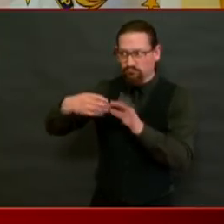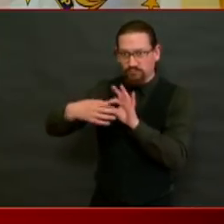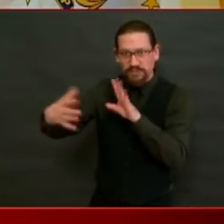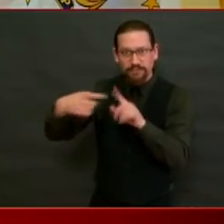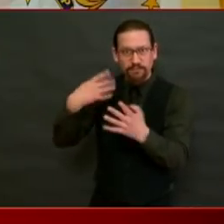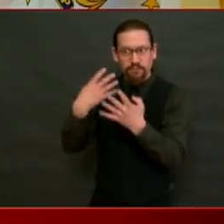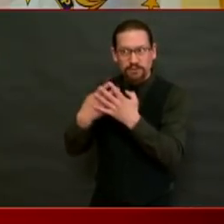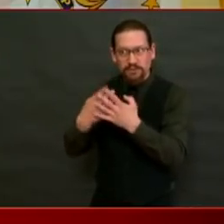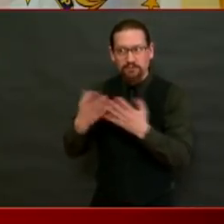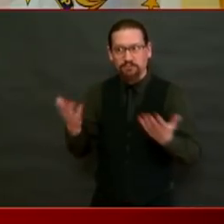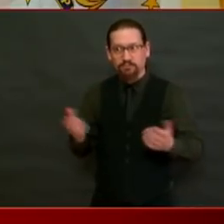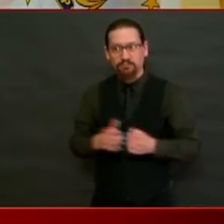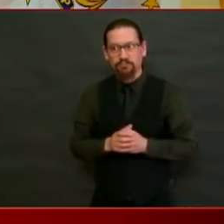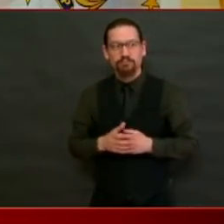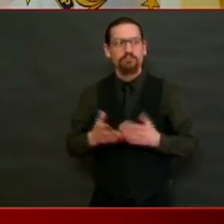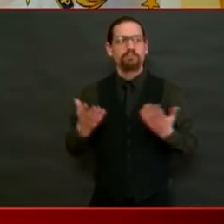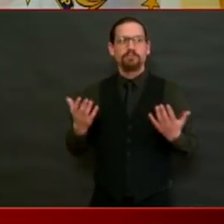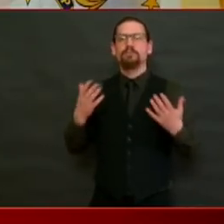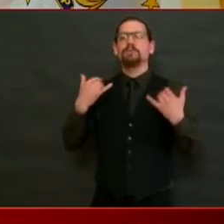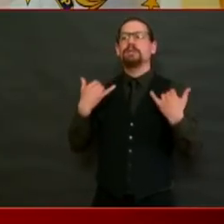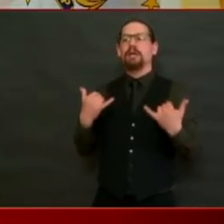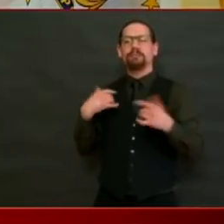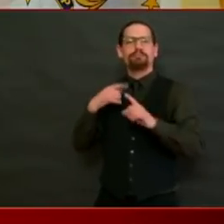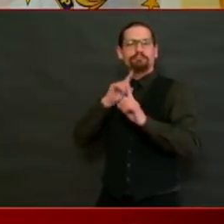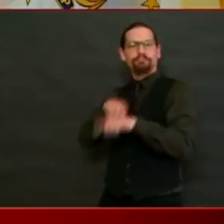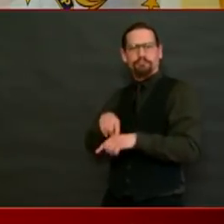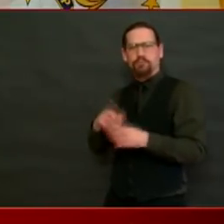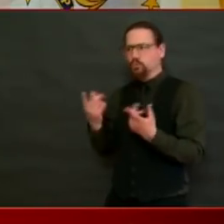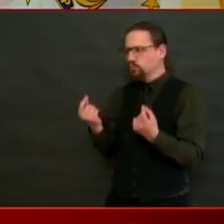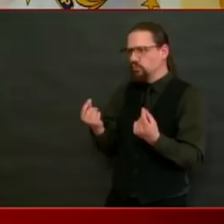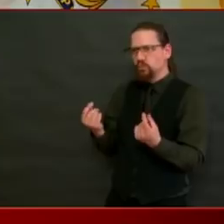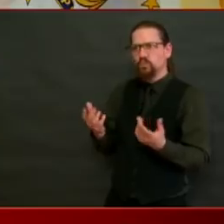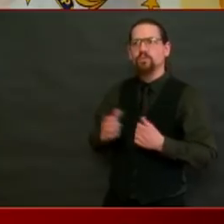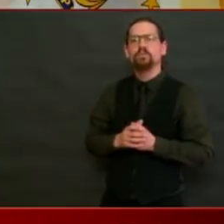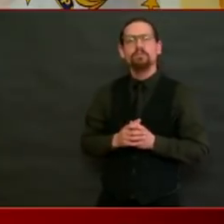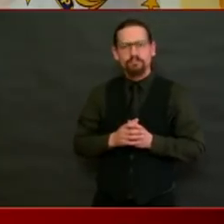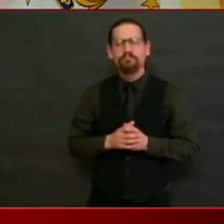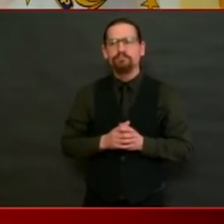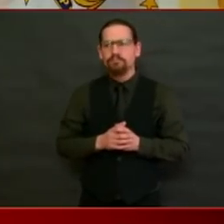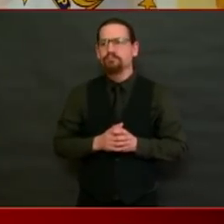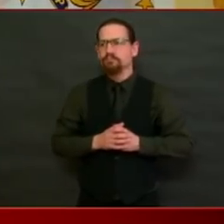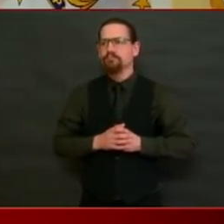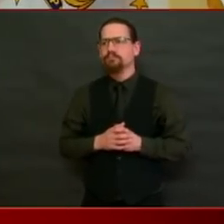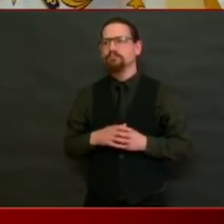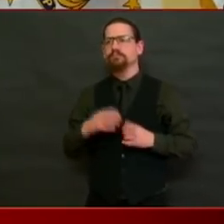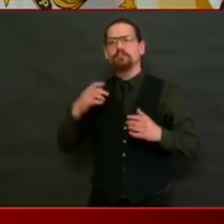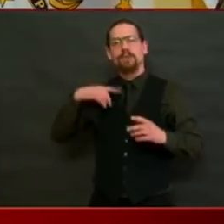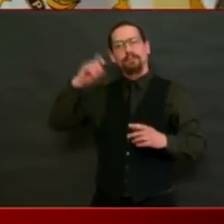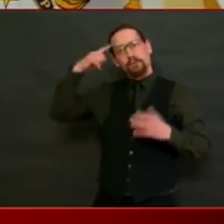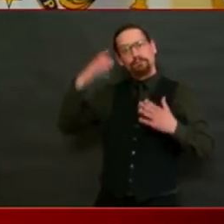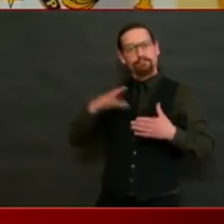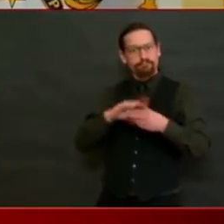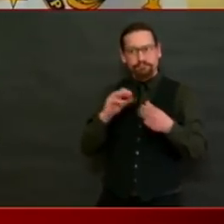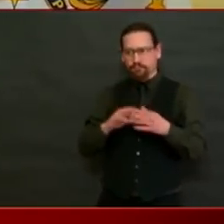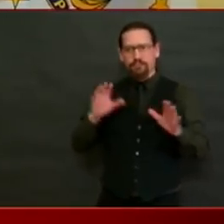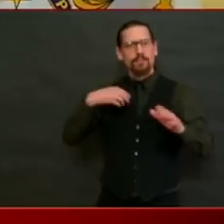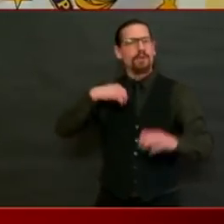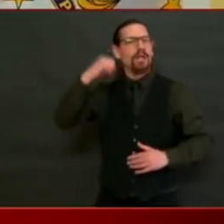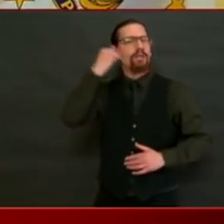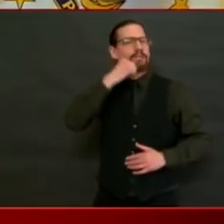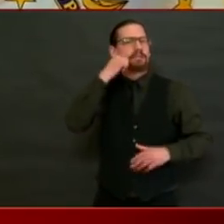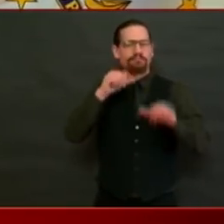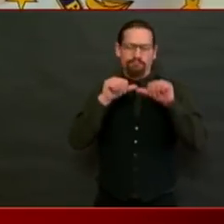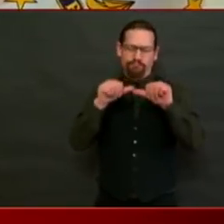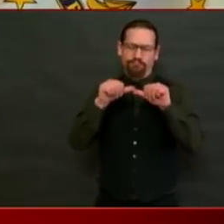our response every day, but at this point, I want to thank the director at the Department of Corrections and all the correctional